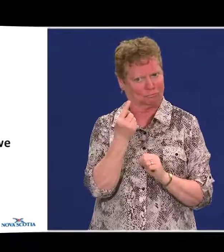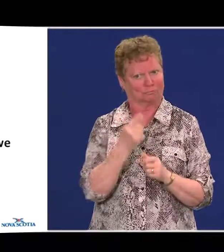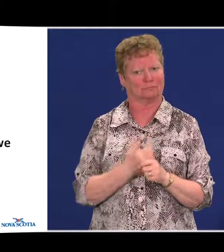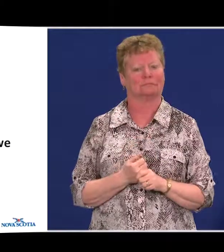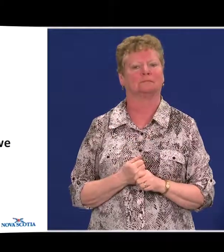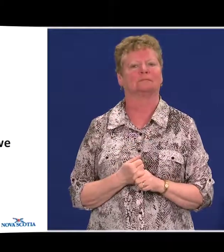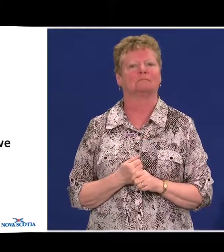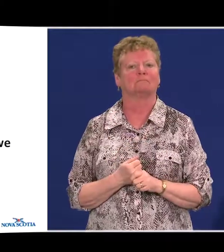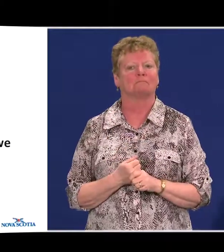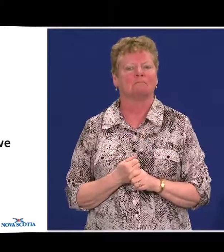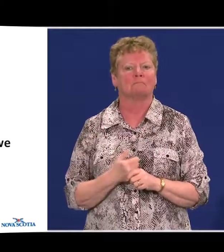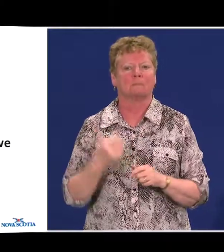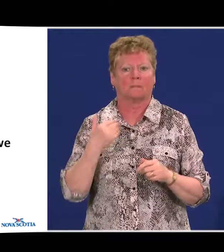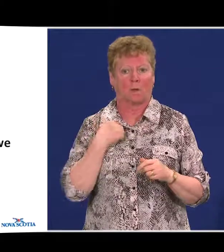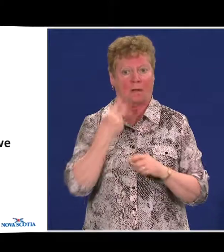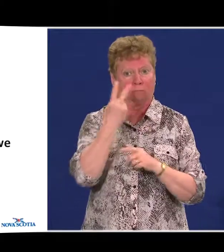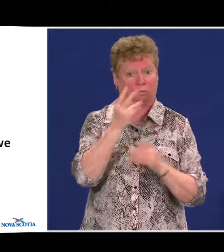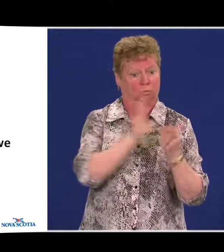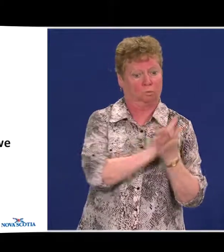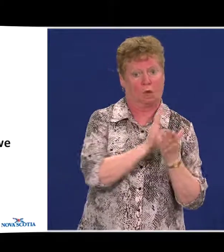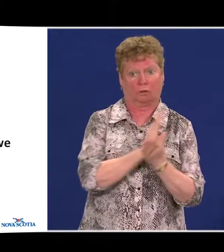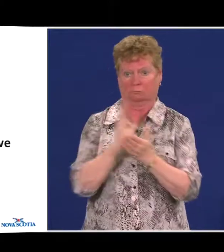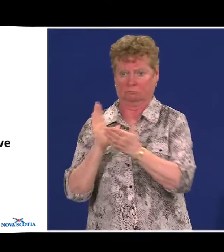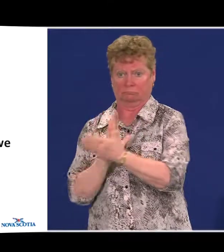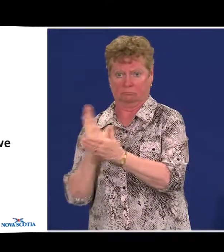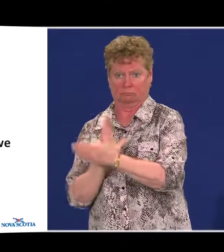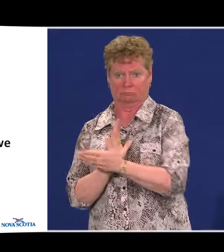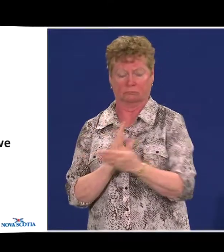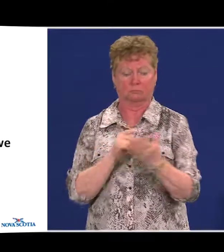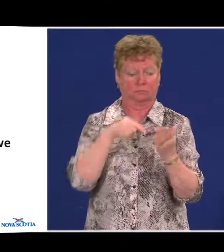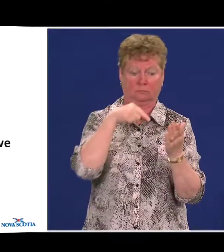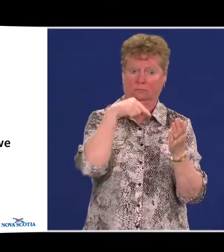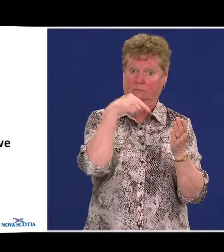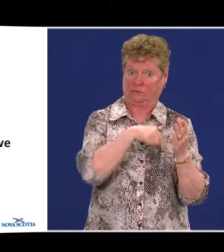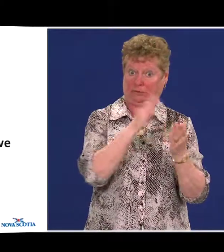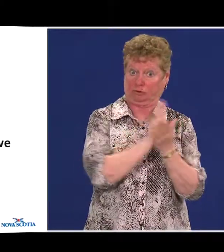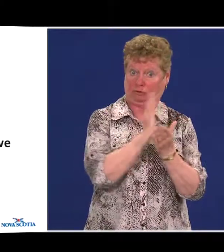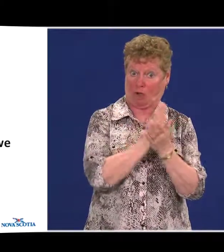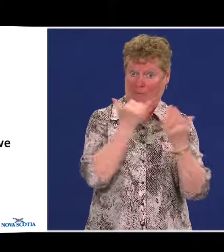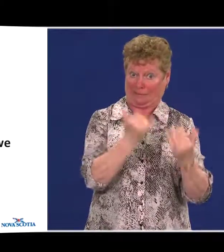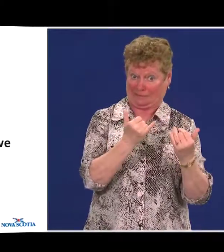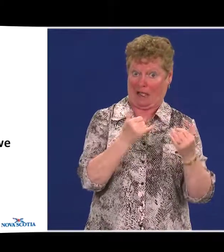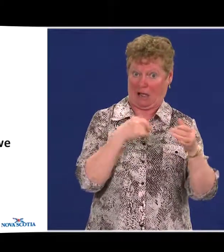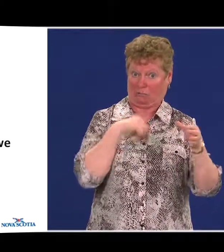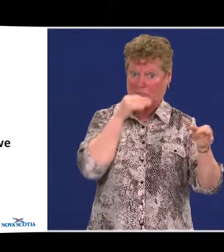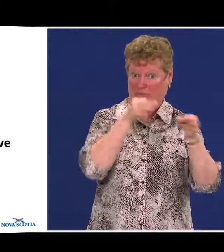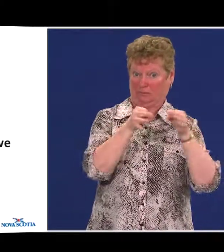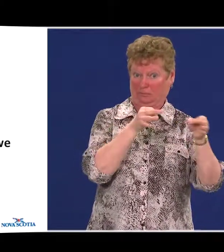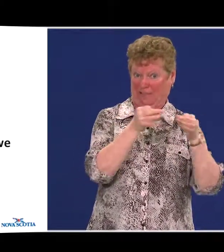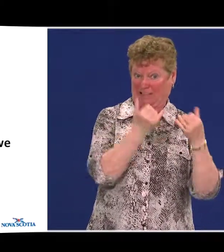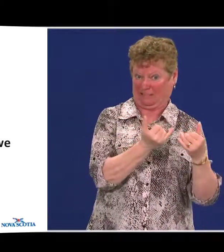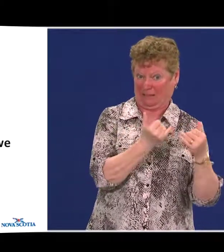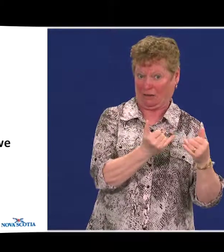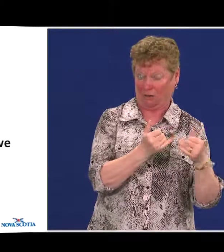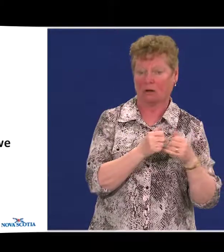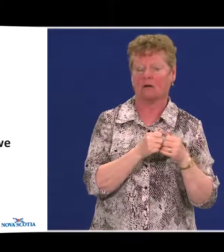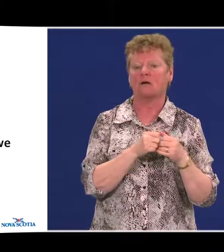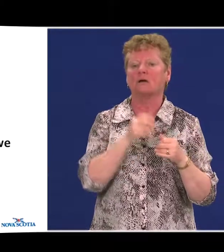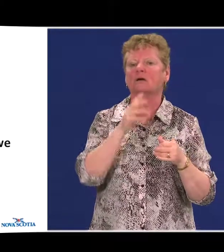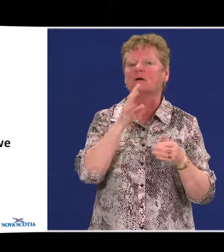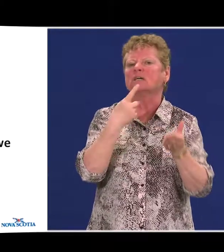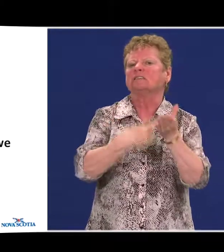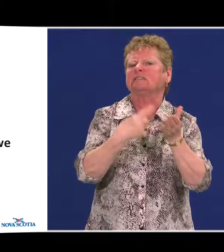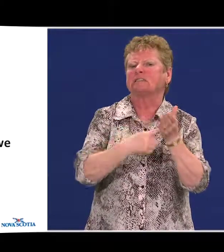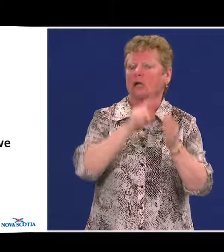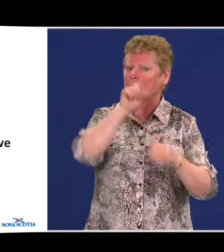So there's actually two documents. There's this document that we're going to go through today that talks about only